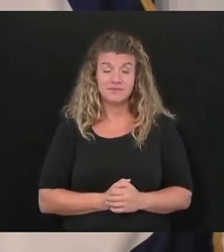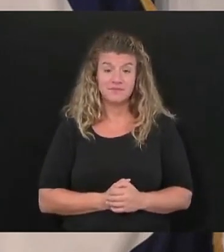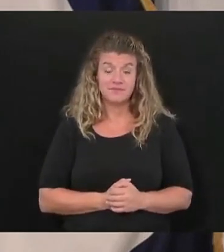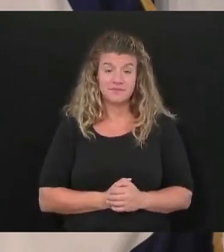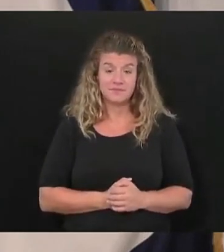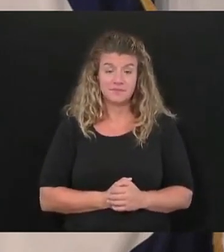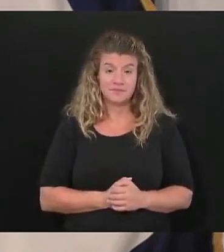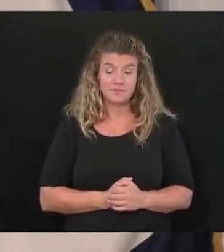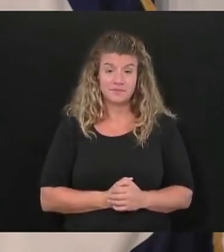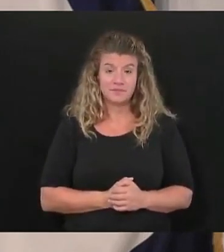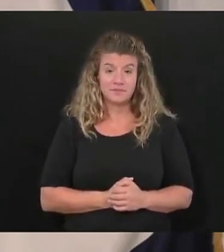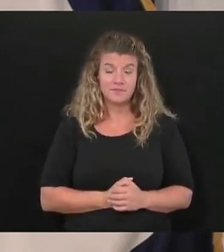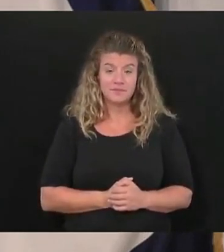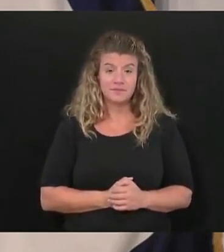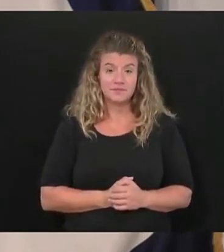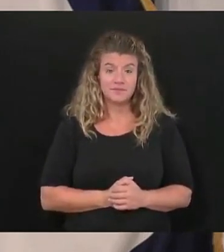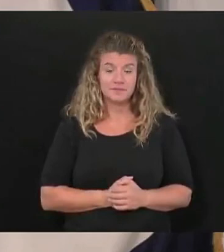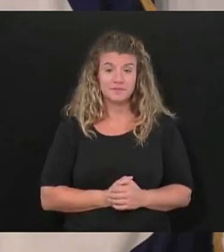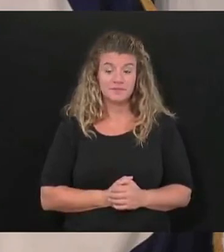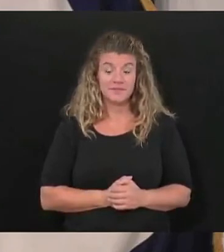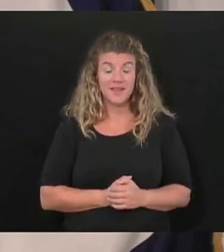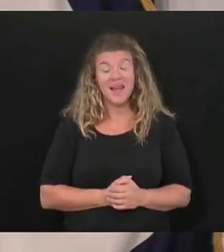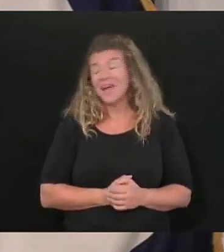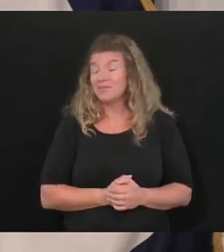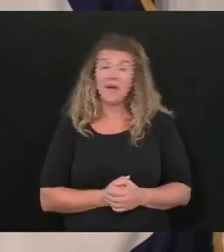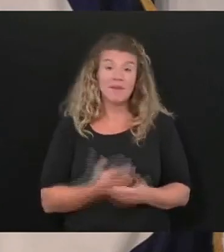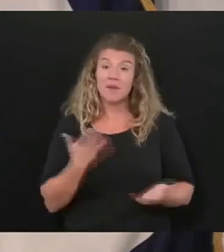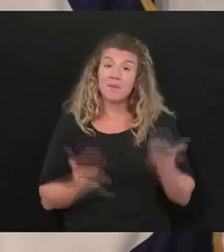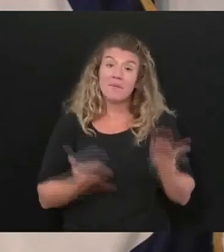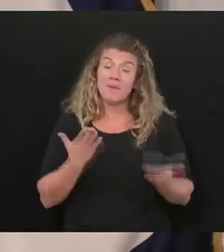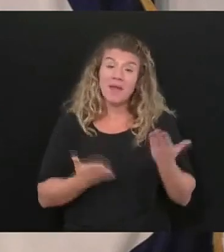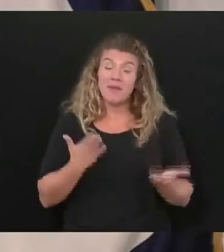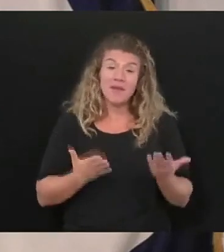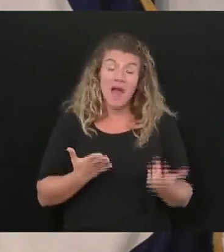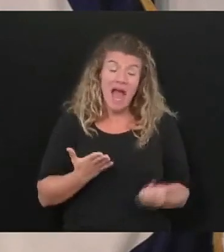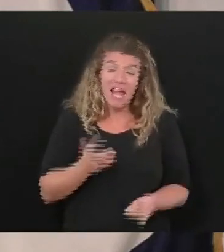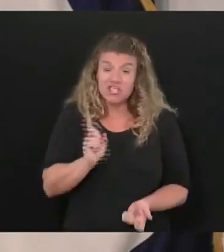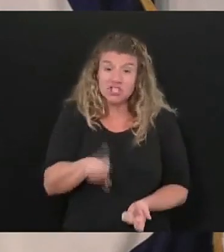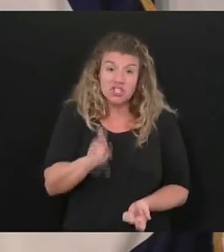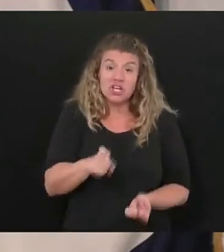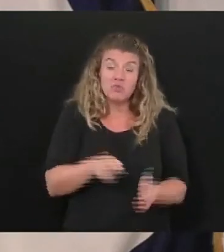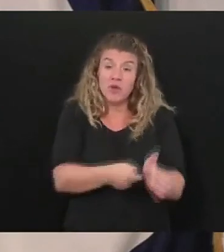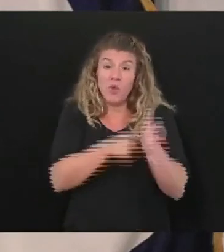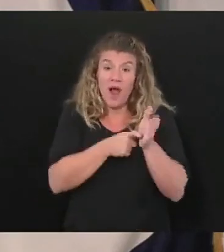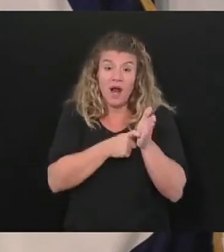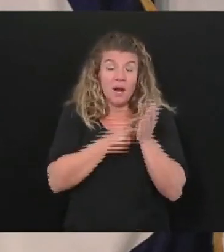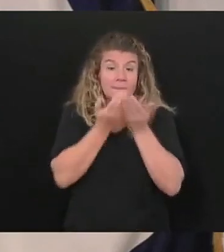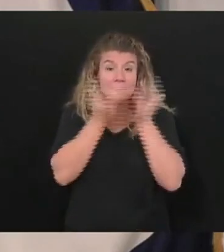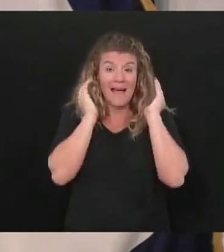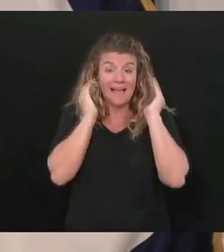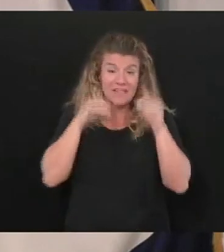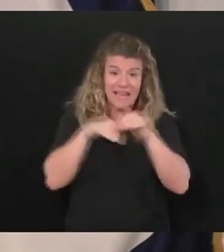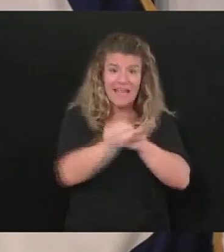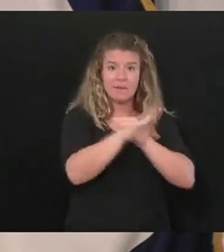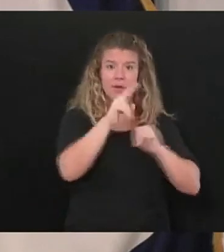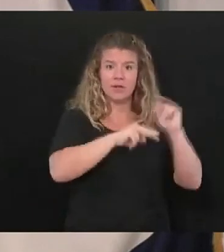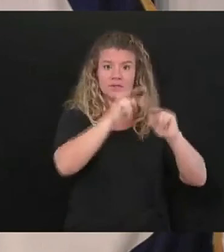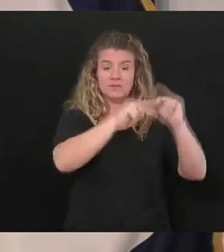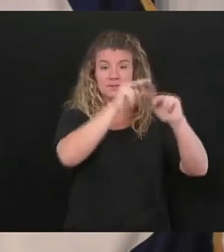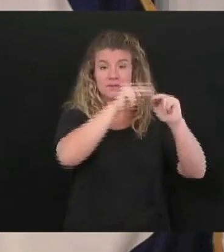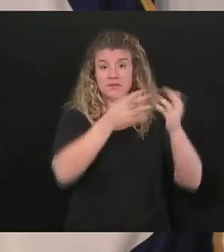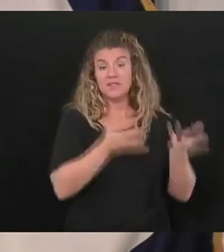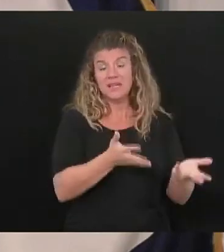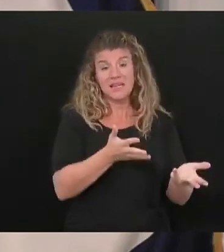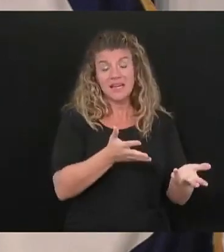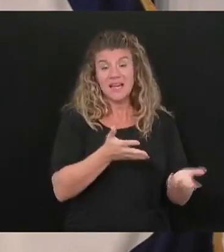that we maybe we should make it mandatory today that we wear masks in buildings maybe we're doing the right